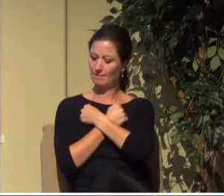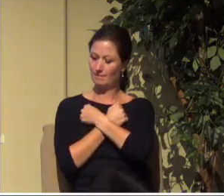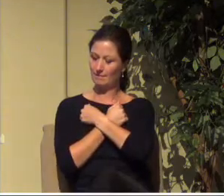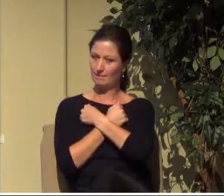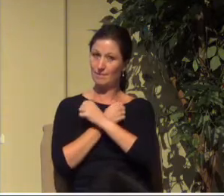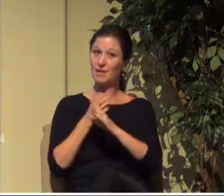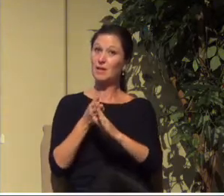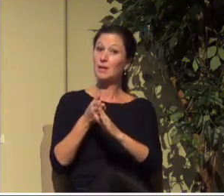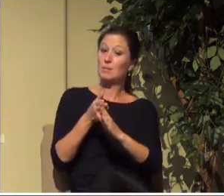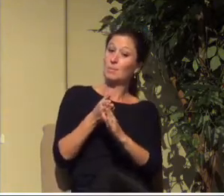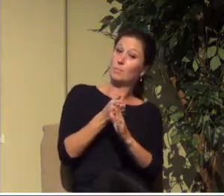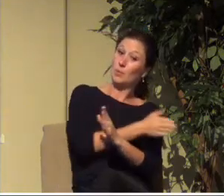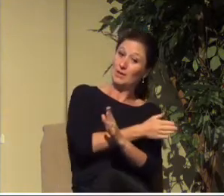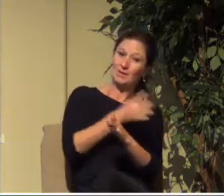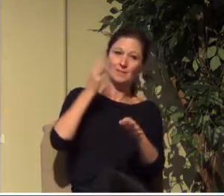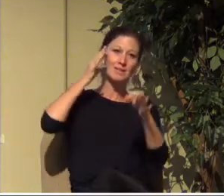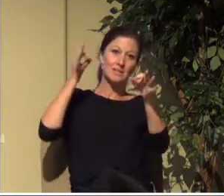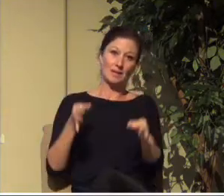Predestination